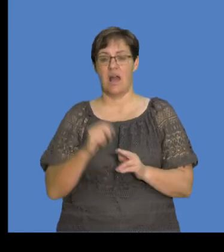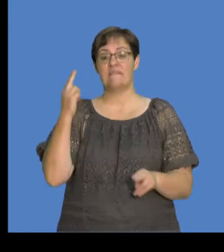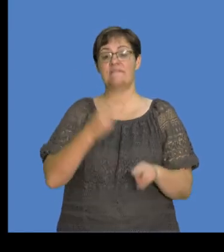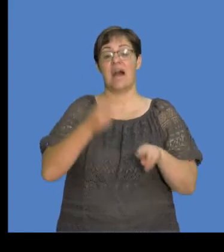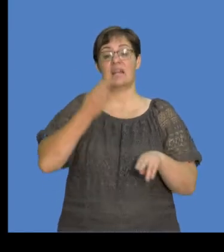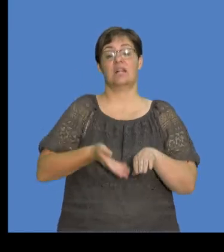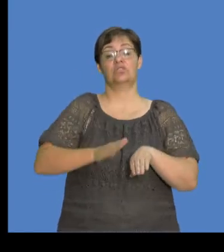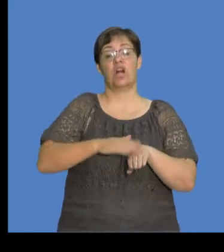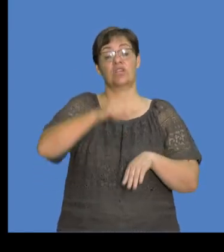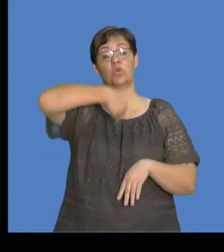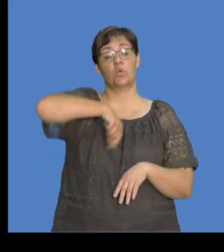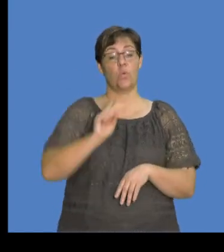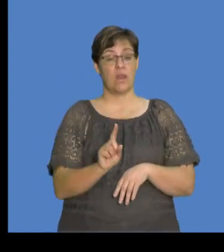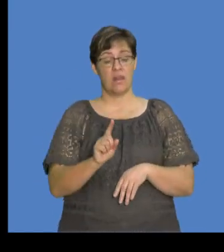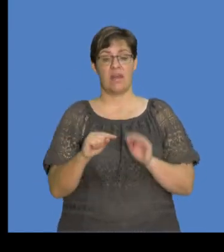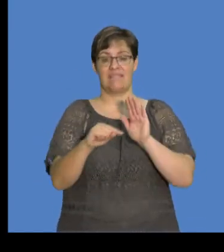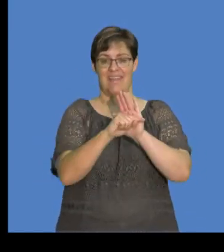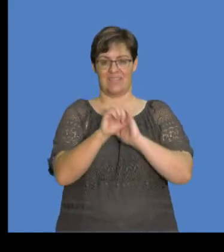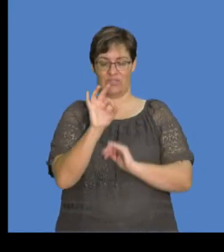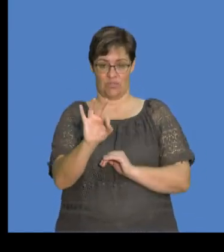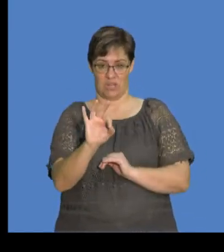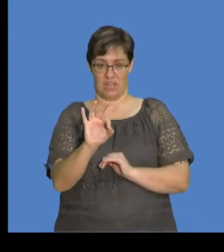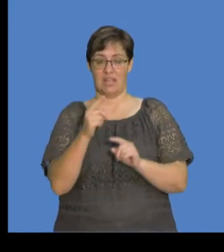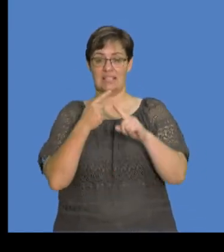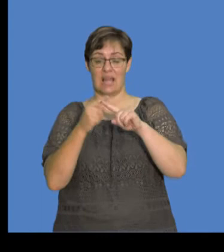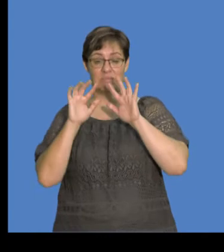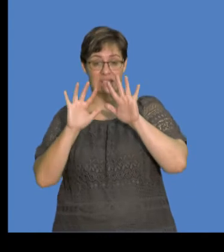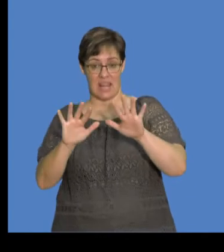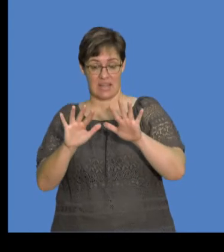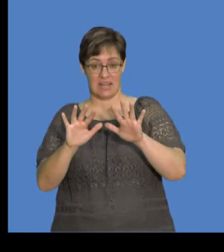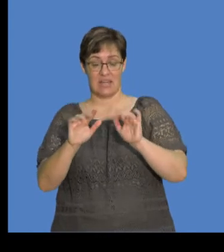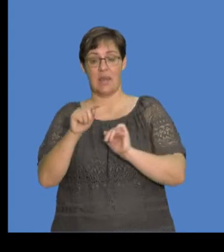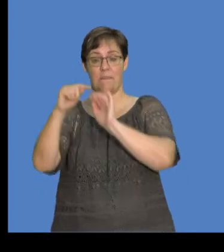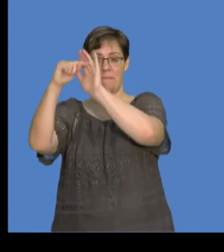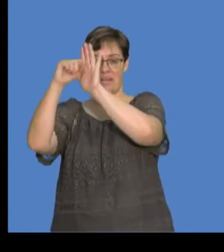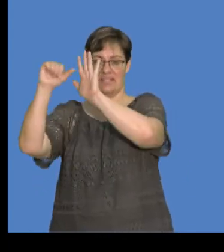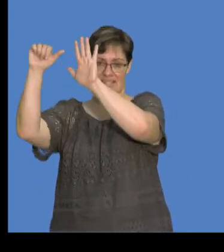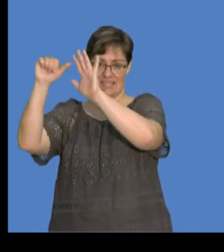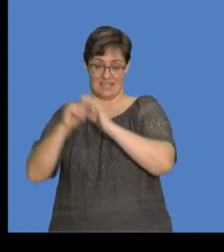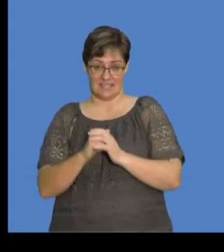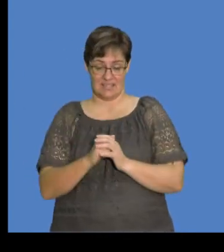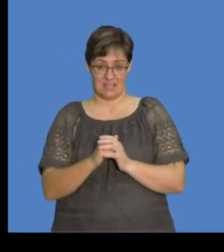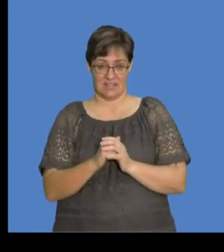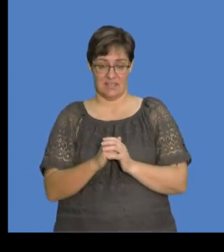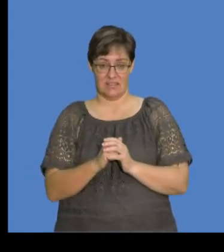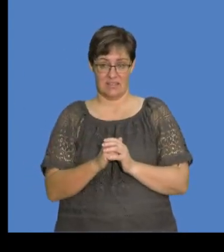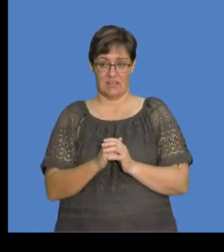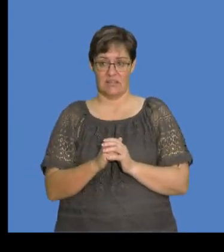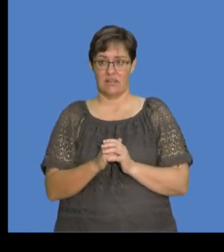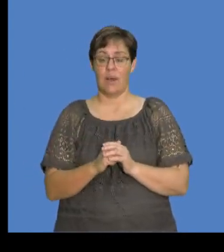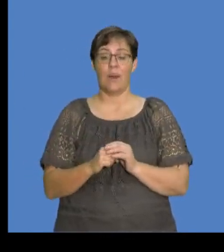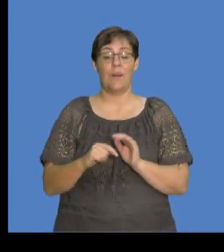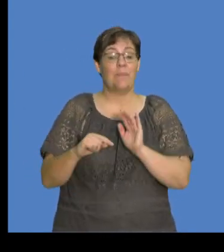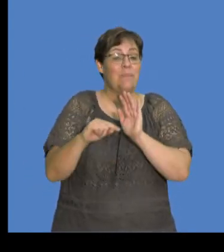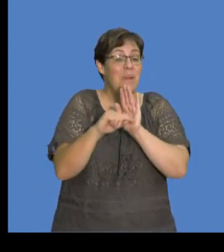final charge for Q1 is negative 3 times 10 exponent negative 6, okay? Minus